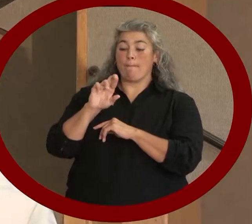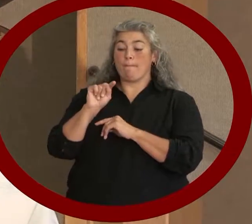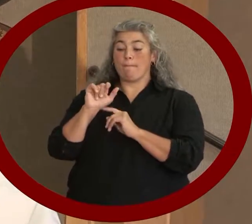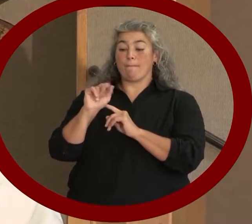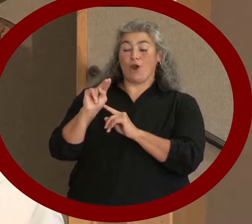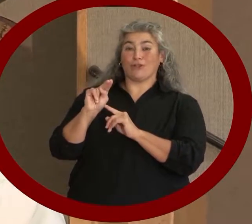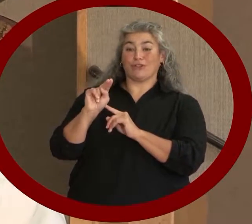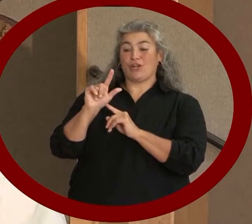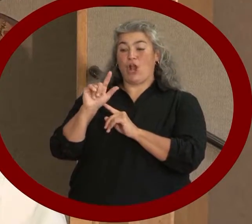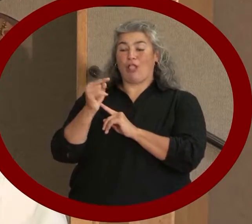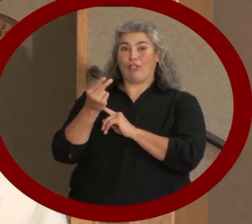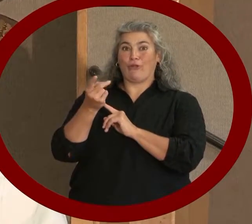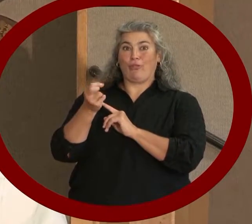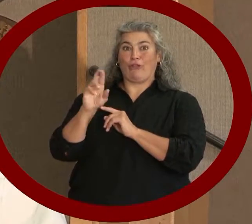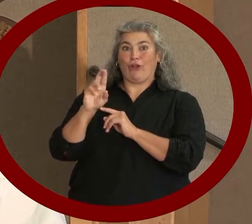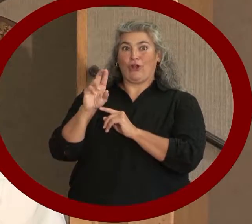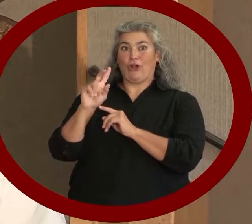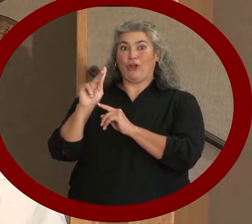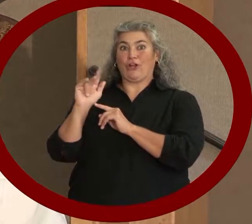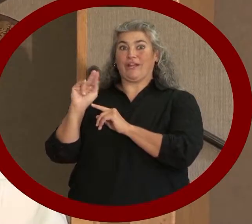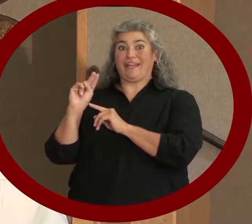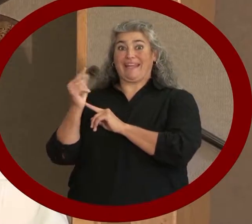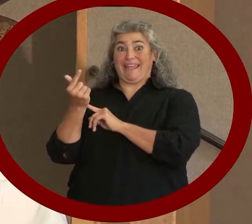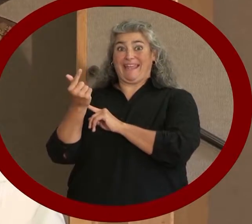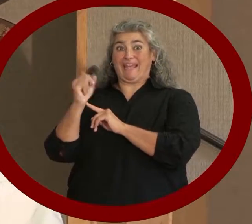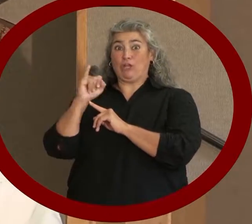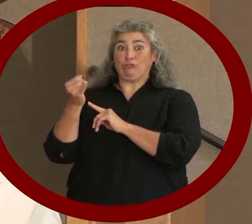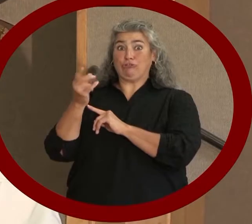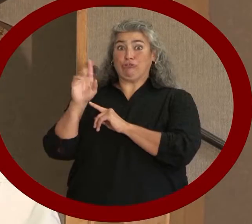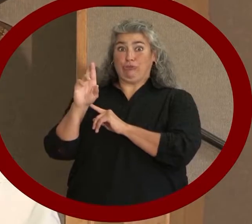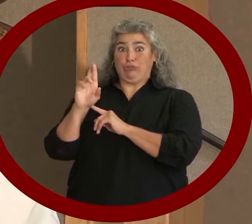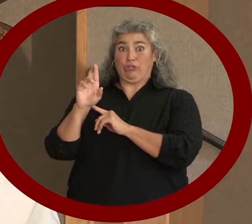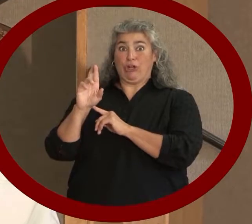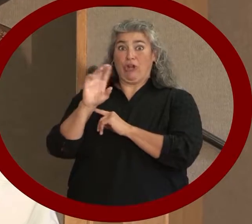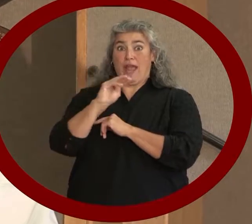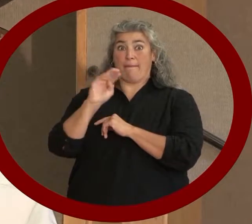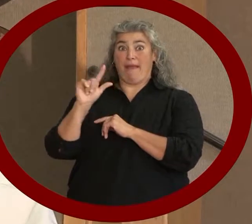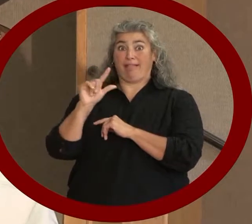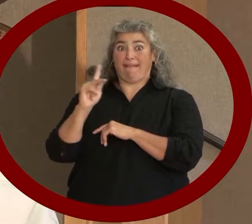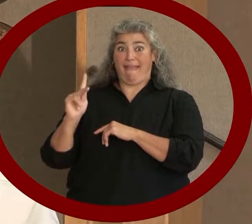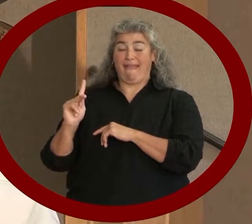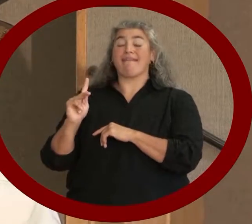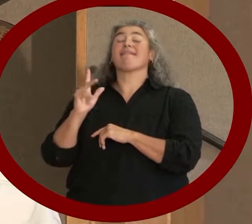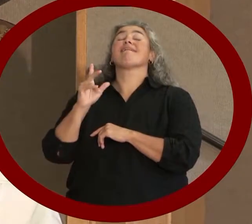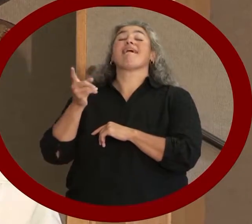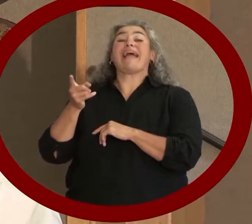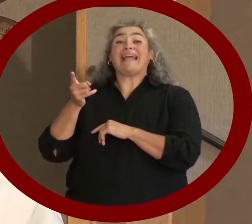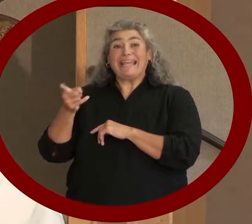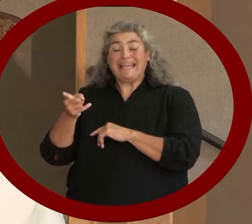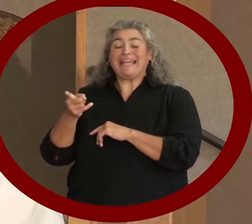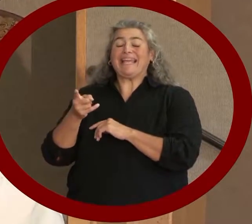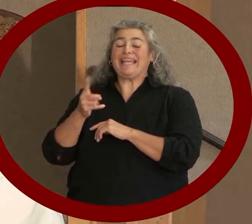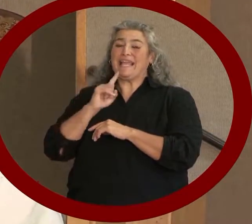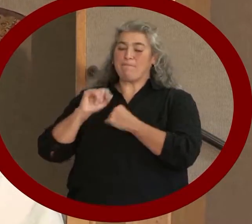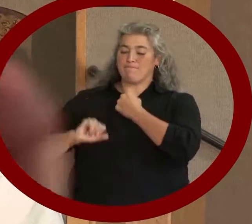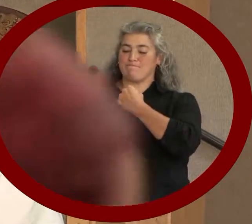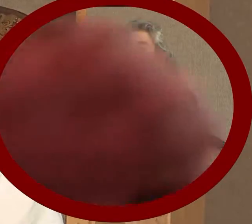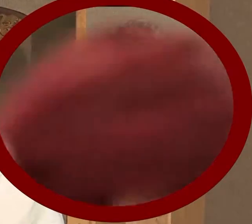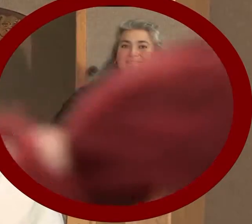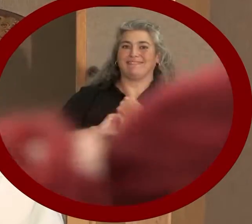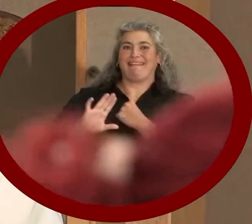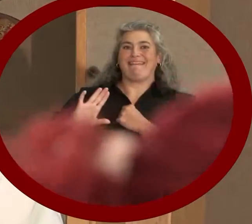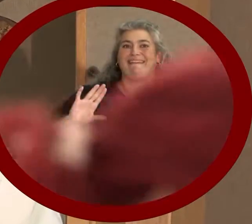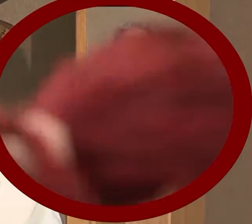movement for the freedom of black people and equal opportunity and access for them. So,